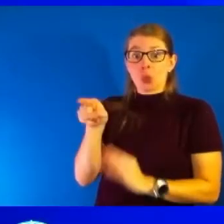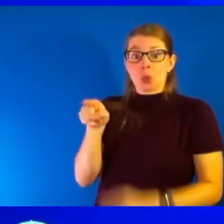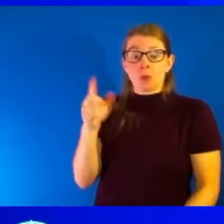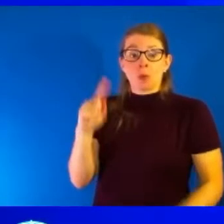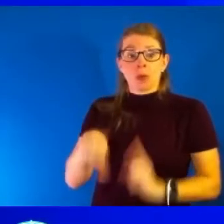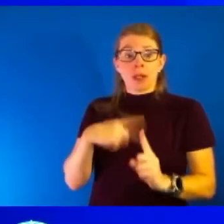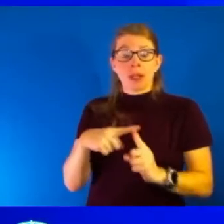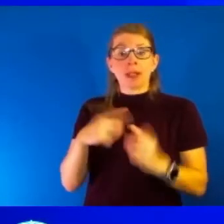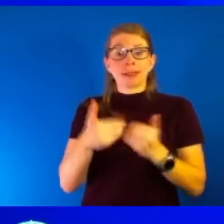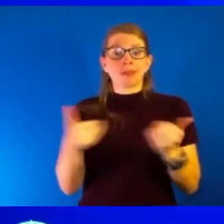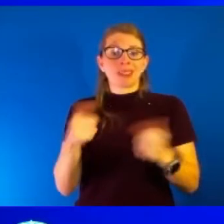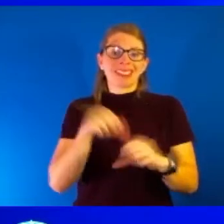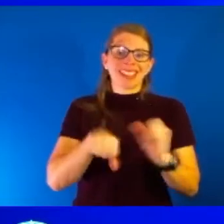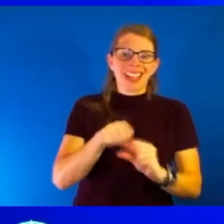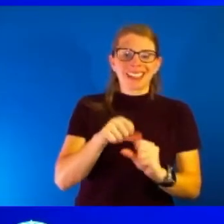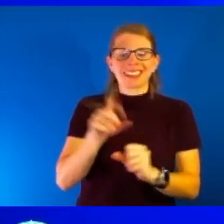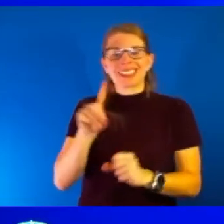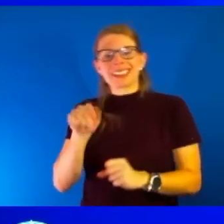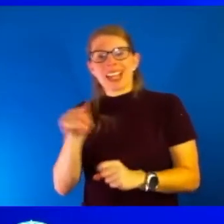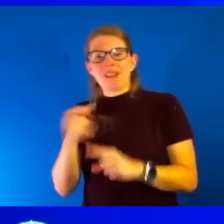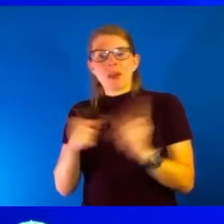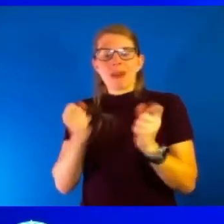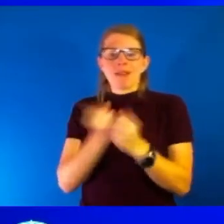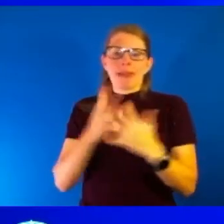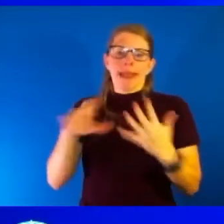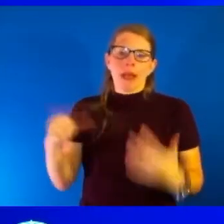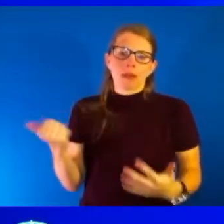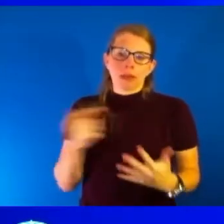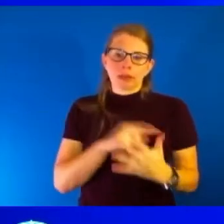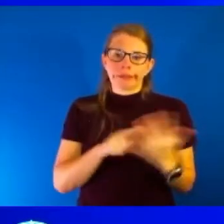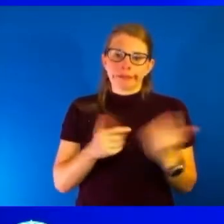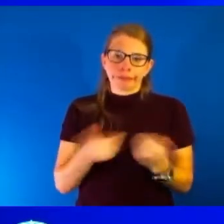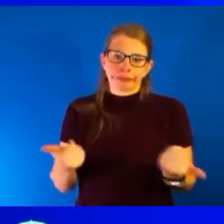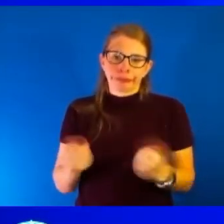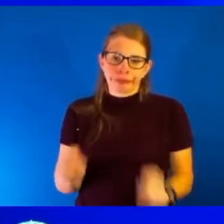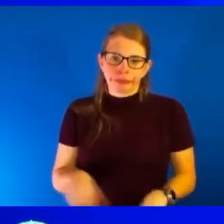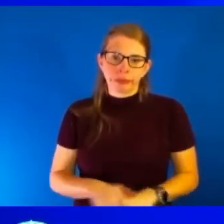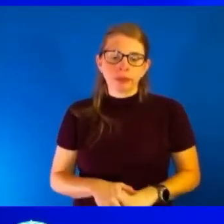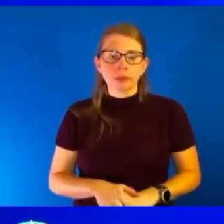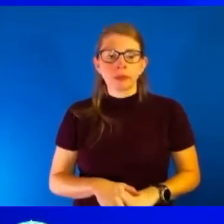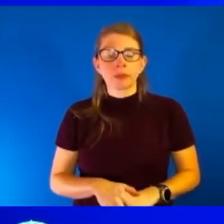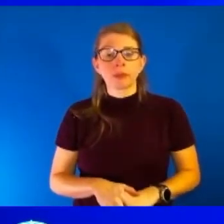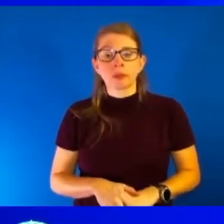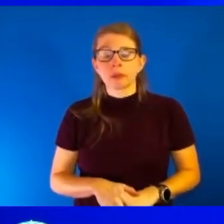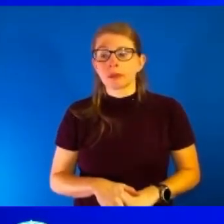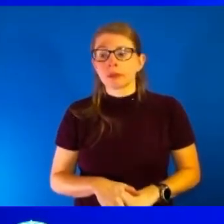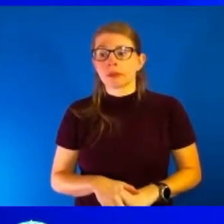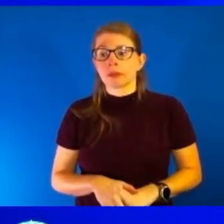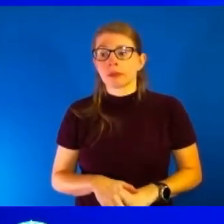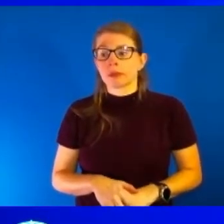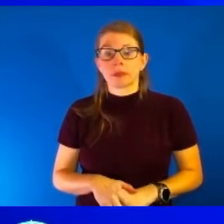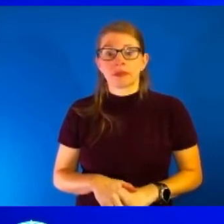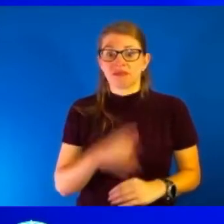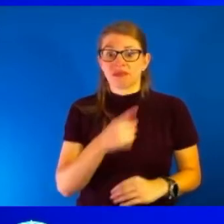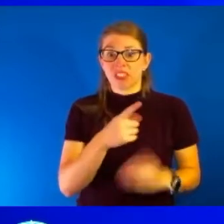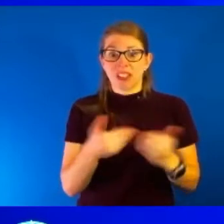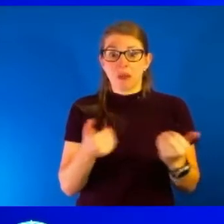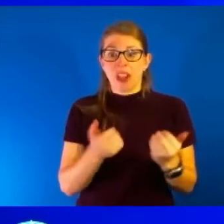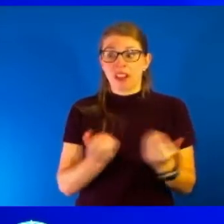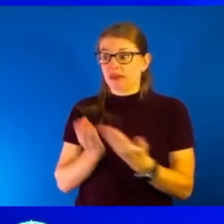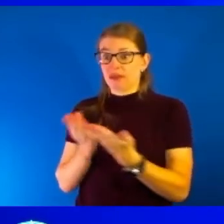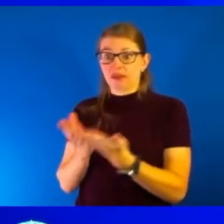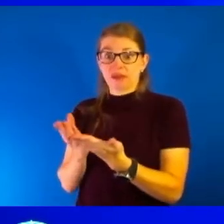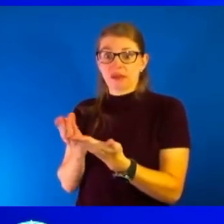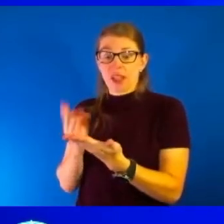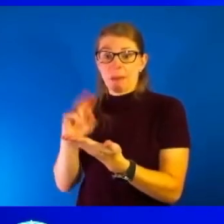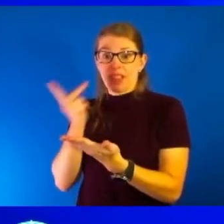science and the data from everything else. And you can, with that, then take it to whatever political realm you're in. But mostly, it's keeping people